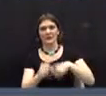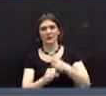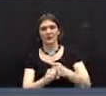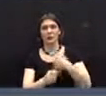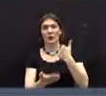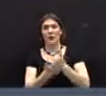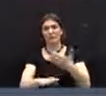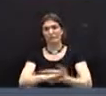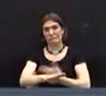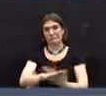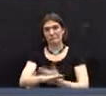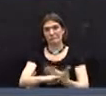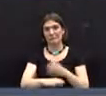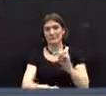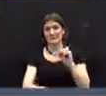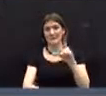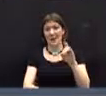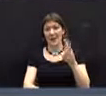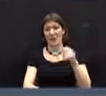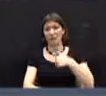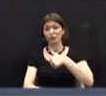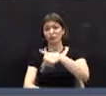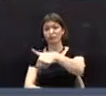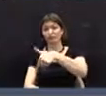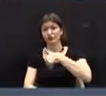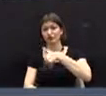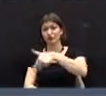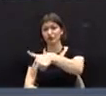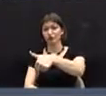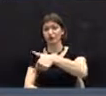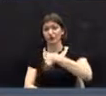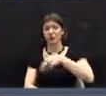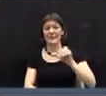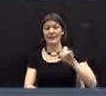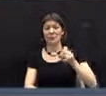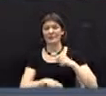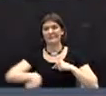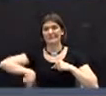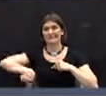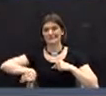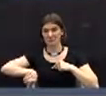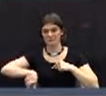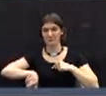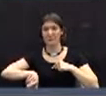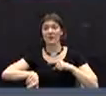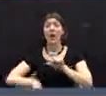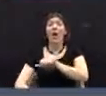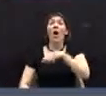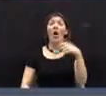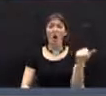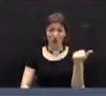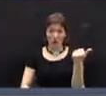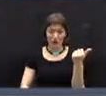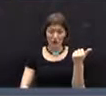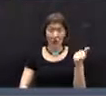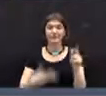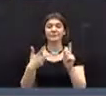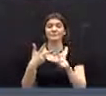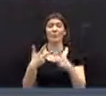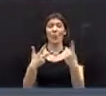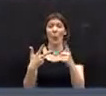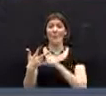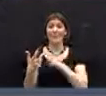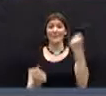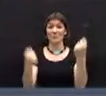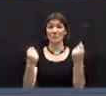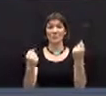year, maybe next, but hopefully this year, to rebuild the sidewalks on the east side of Main Street. We also cut one police